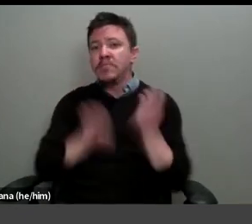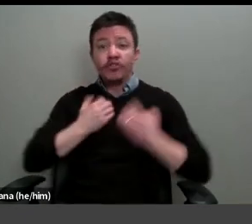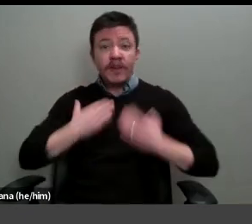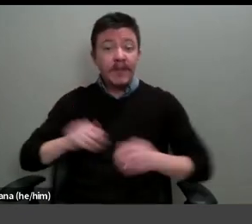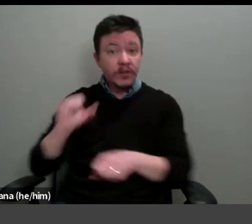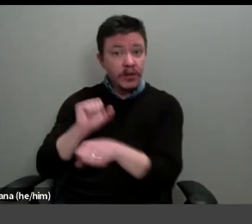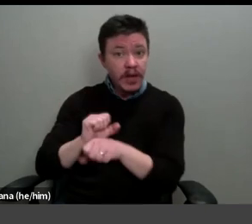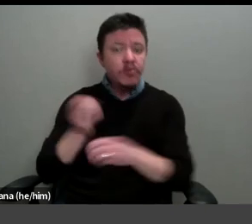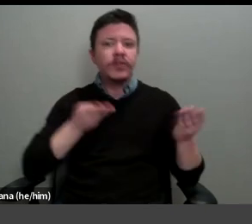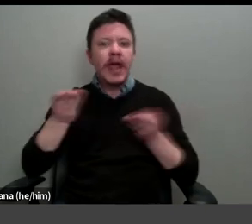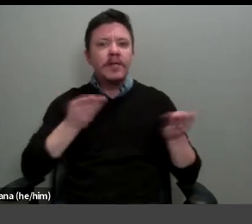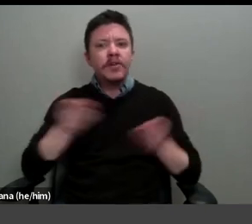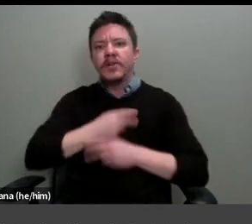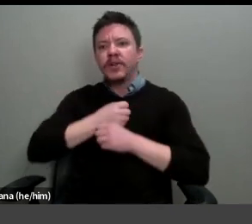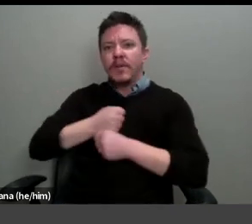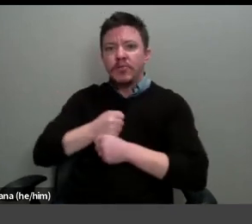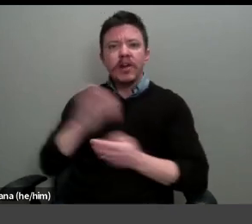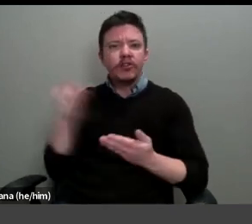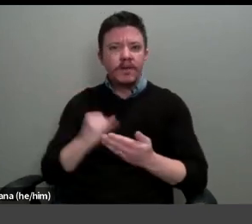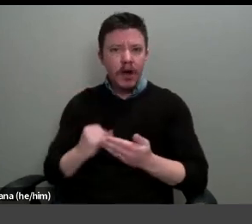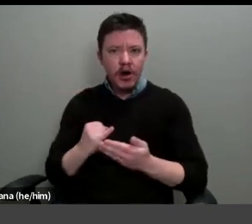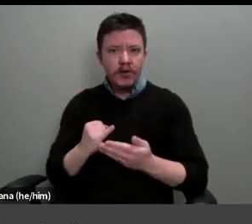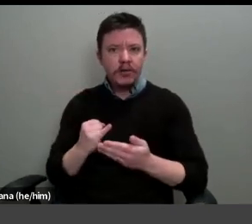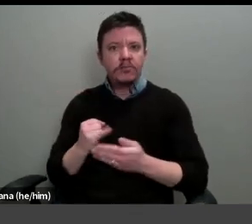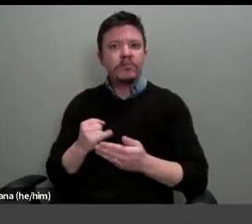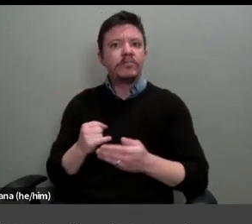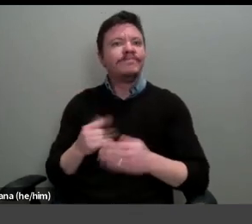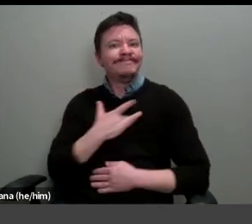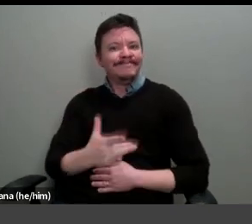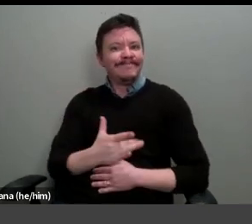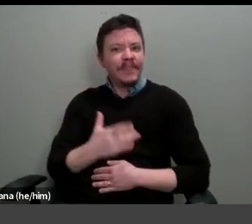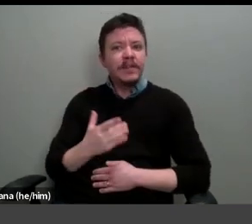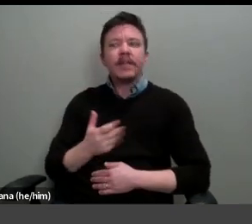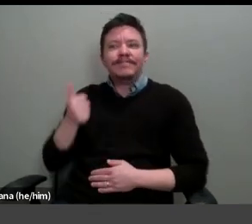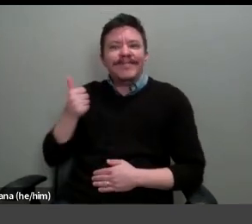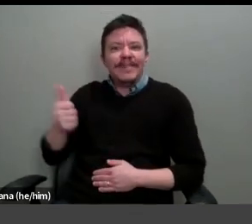service of the production of art for which they are not the artist.